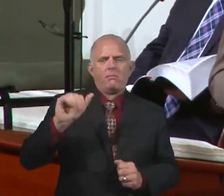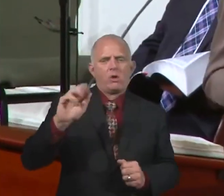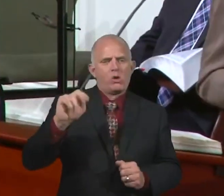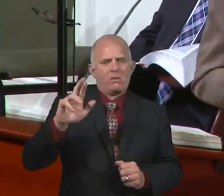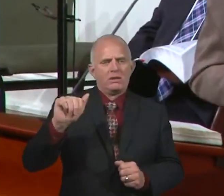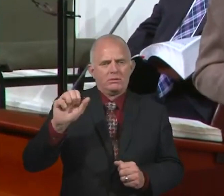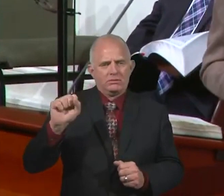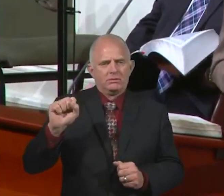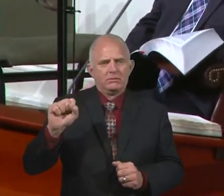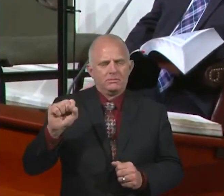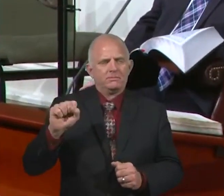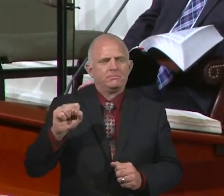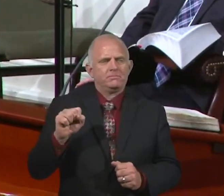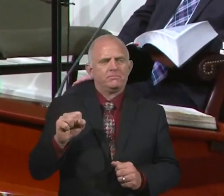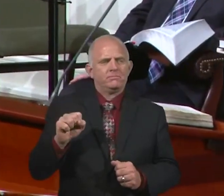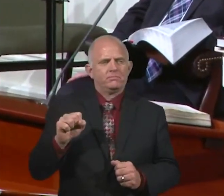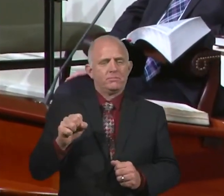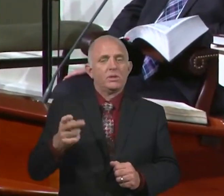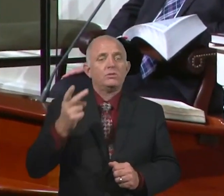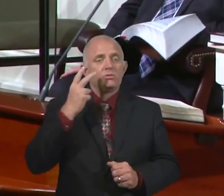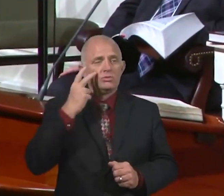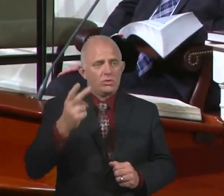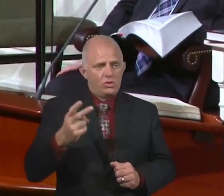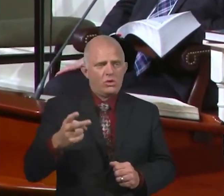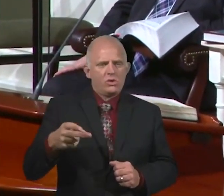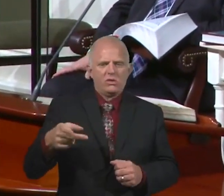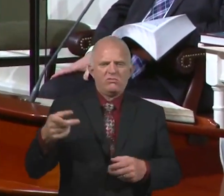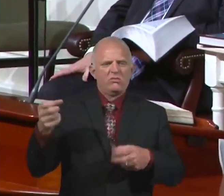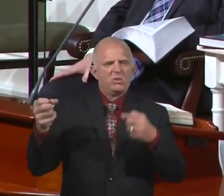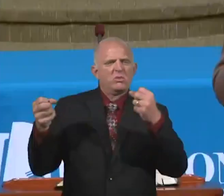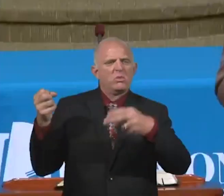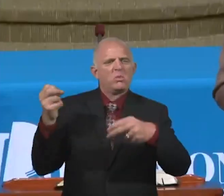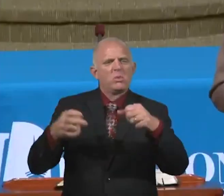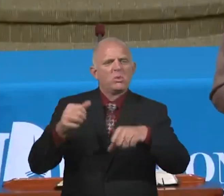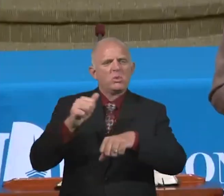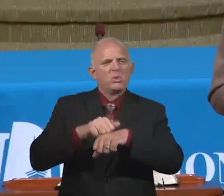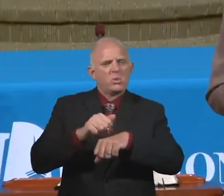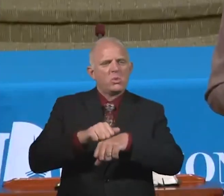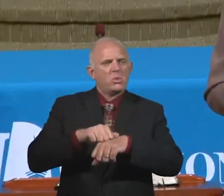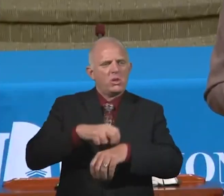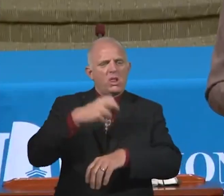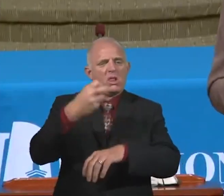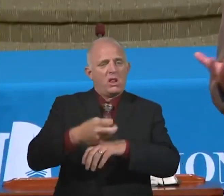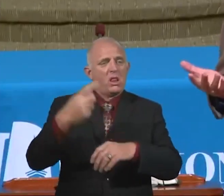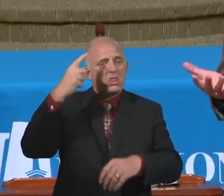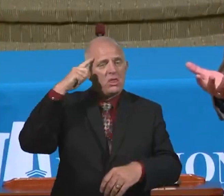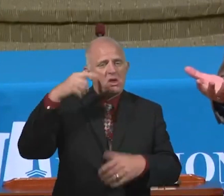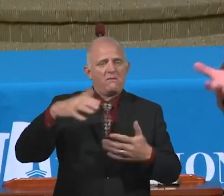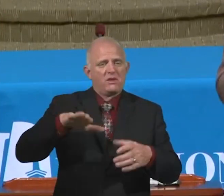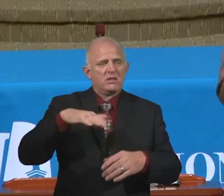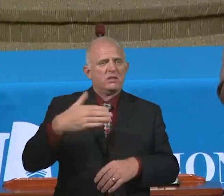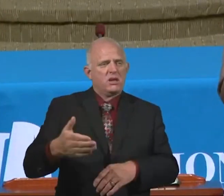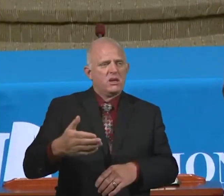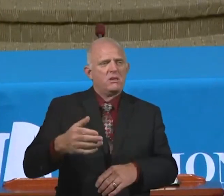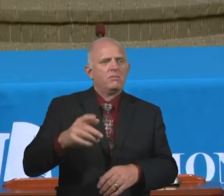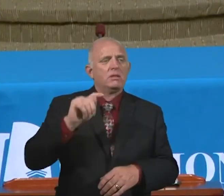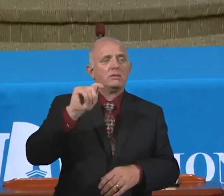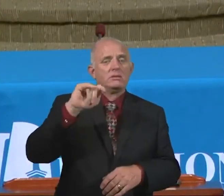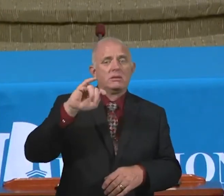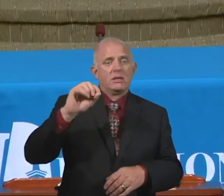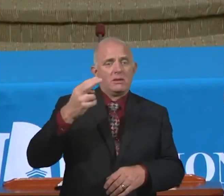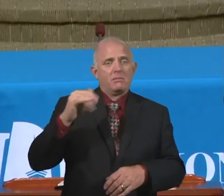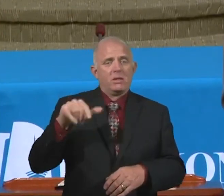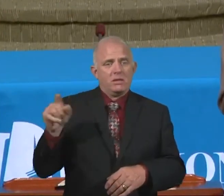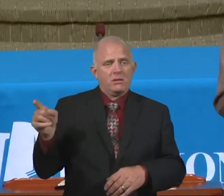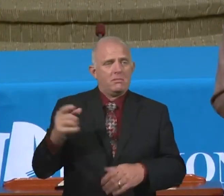was stoned and left for dead outside the city. Very possibly, Timothy, maybe his mother ushered